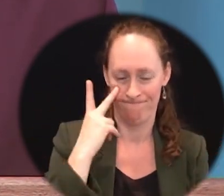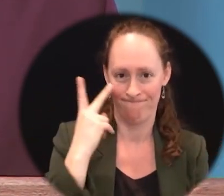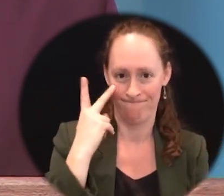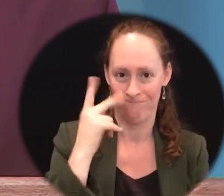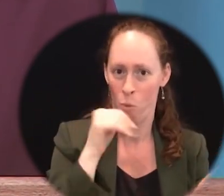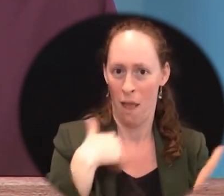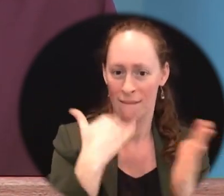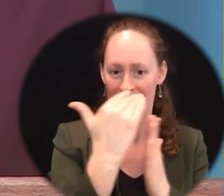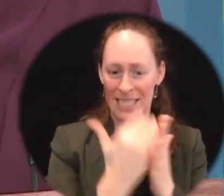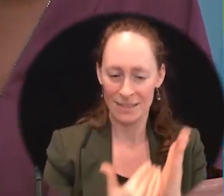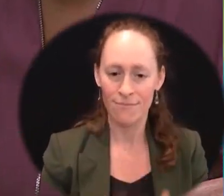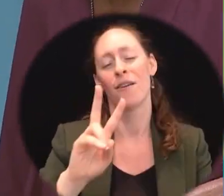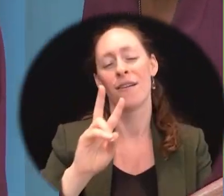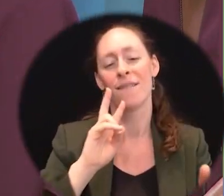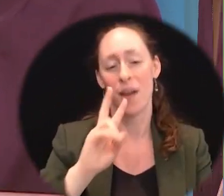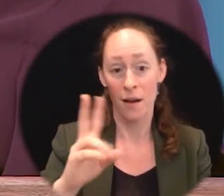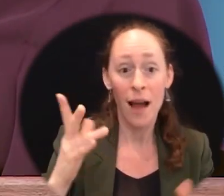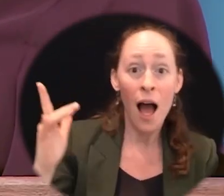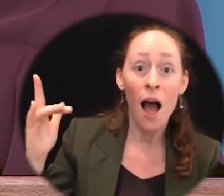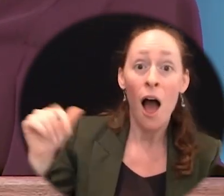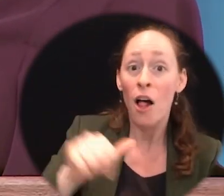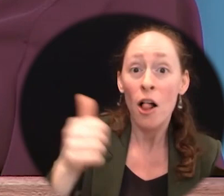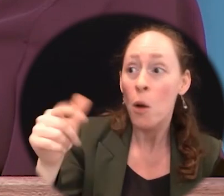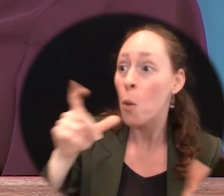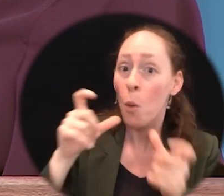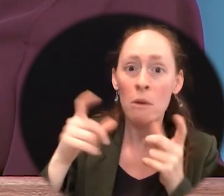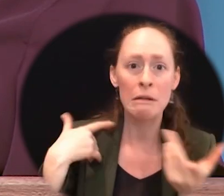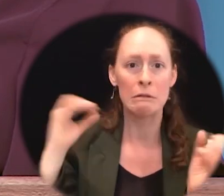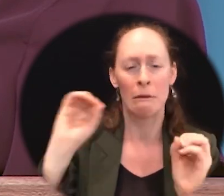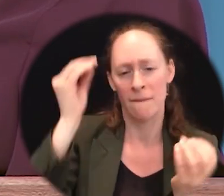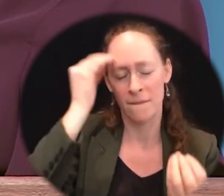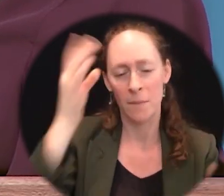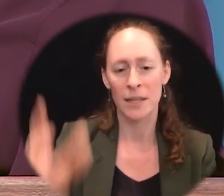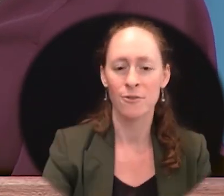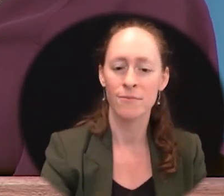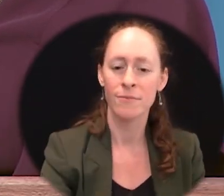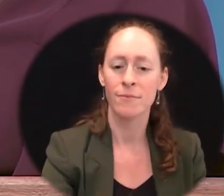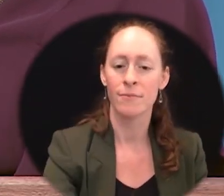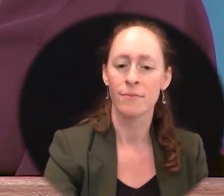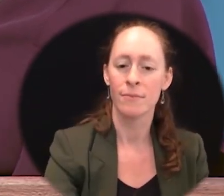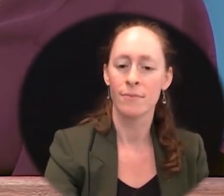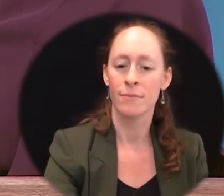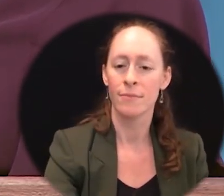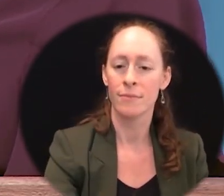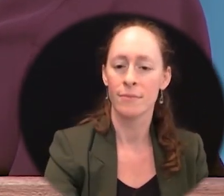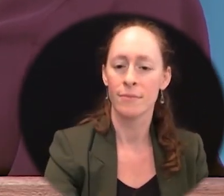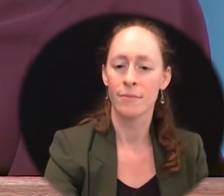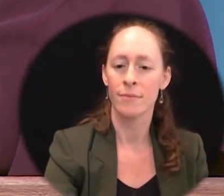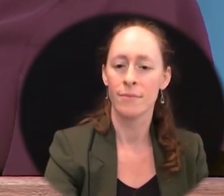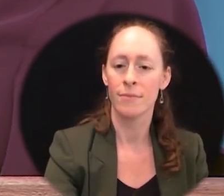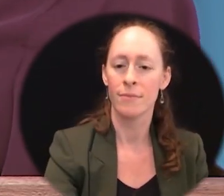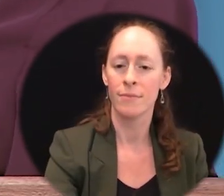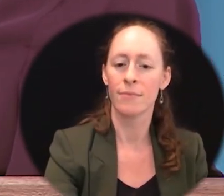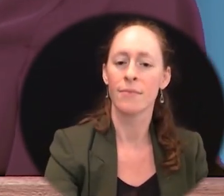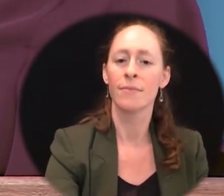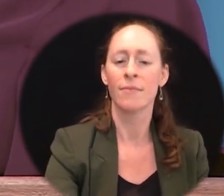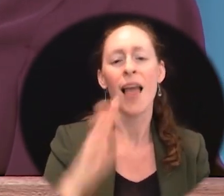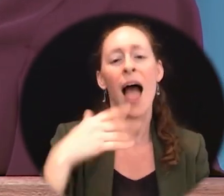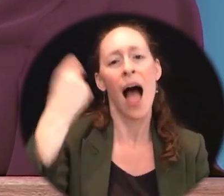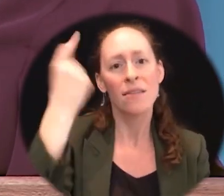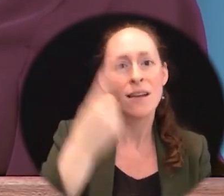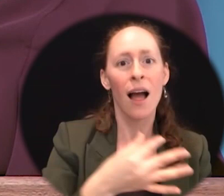100 senators on the other side. Look, you know, I get the question, and I know this is coming from